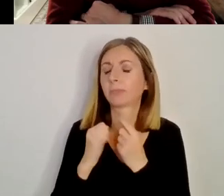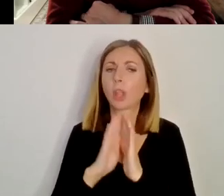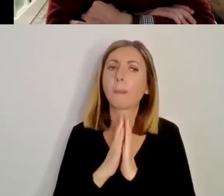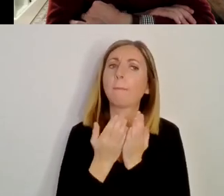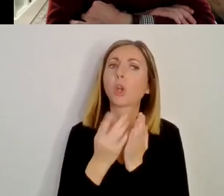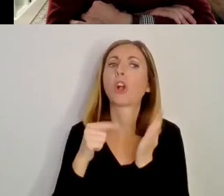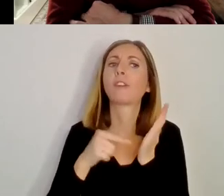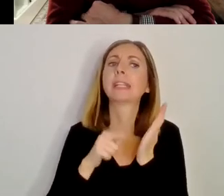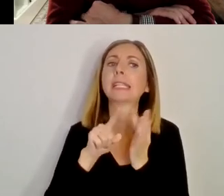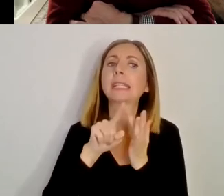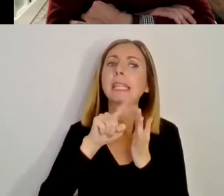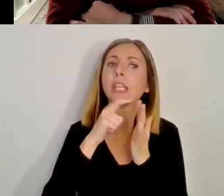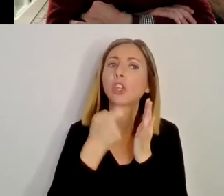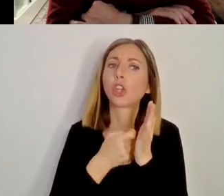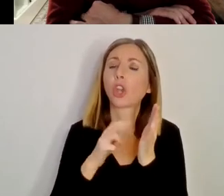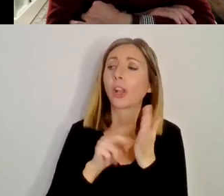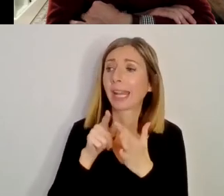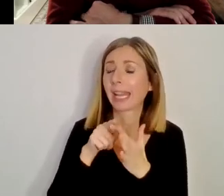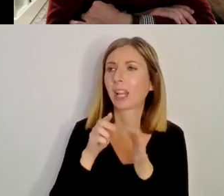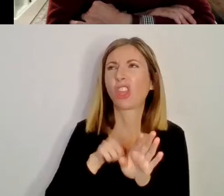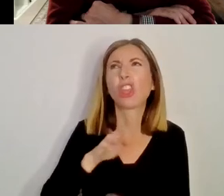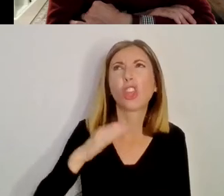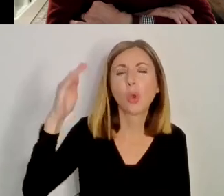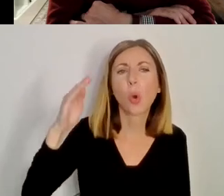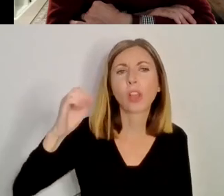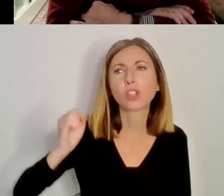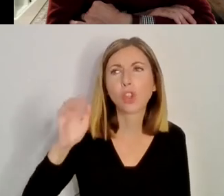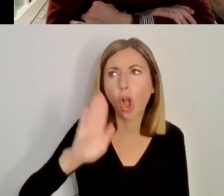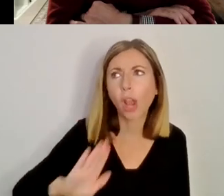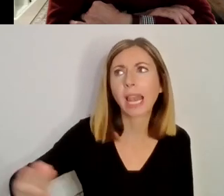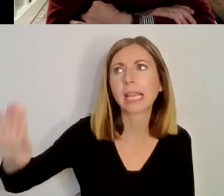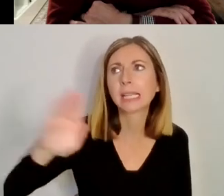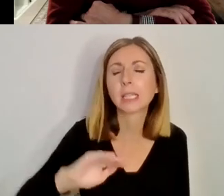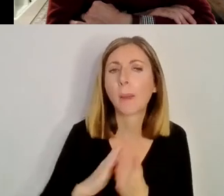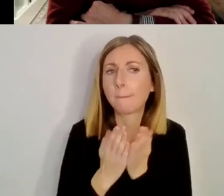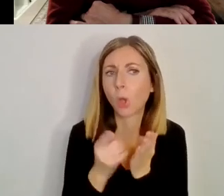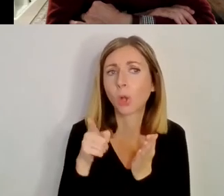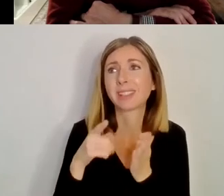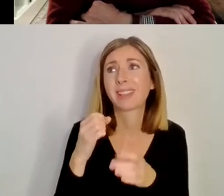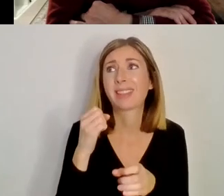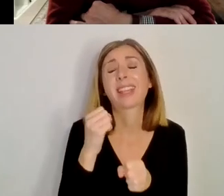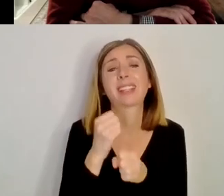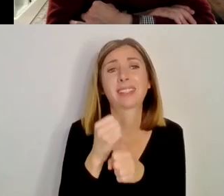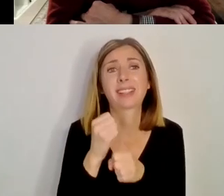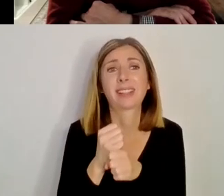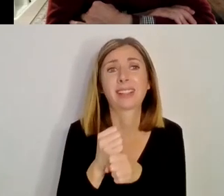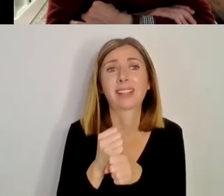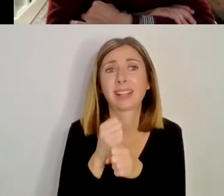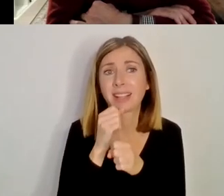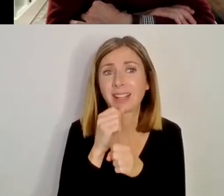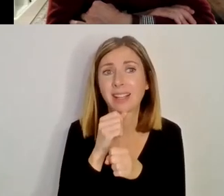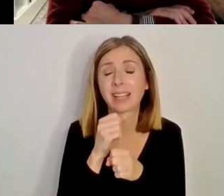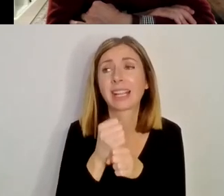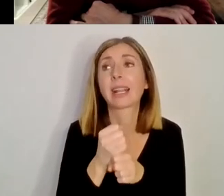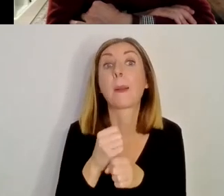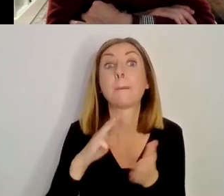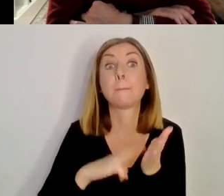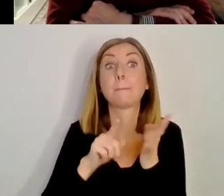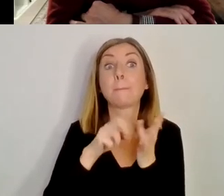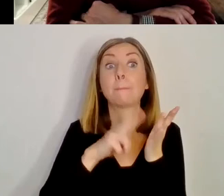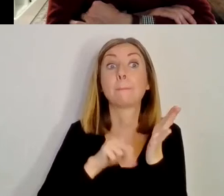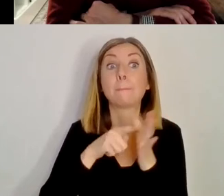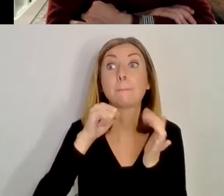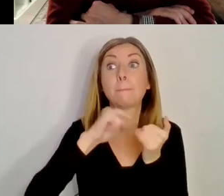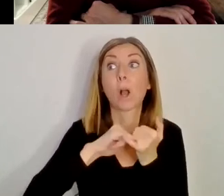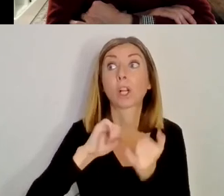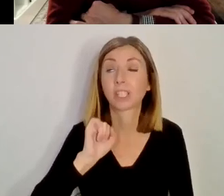the Northeastern extremity of Scotland. When, uh, these monks, Gaelic monks were getting, uh, their property rights called into question,